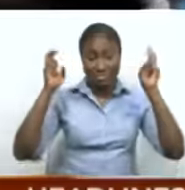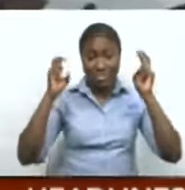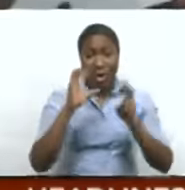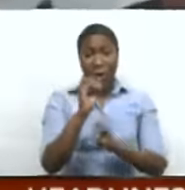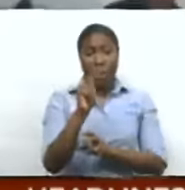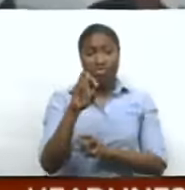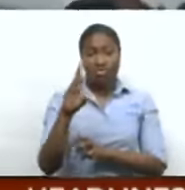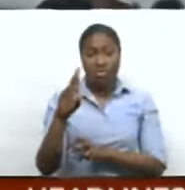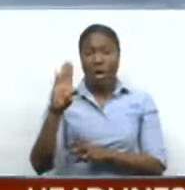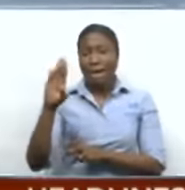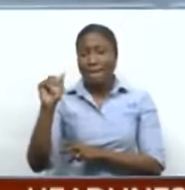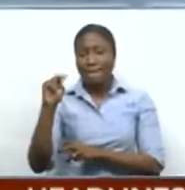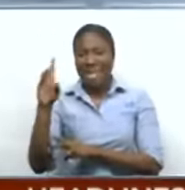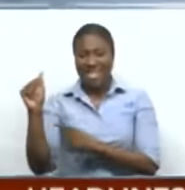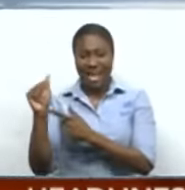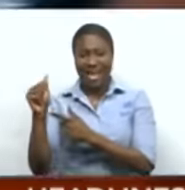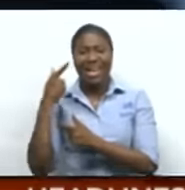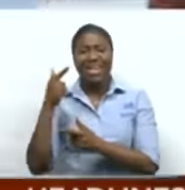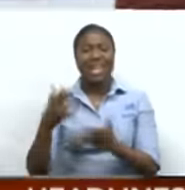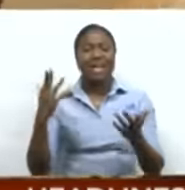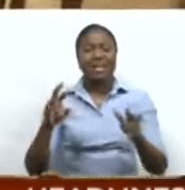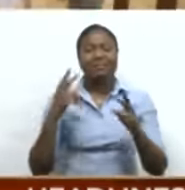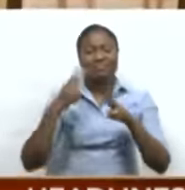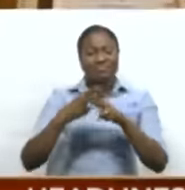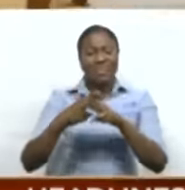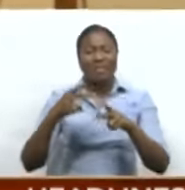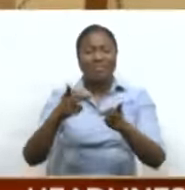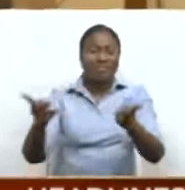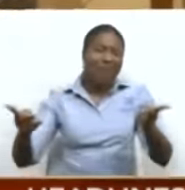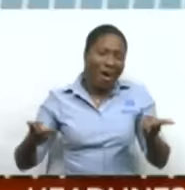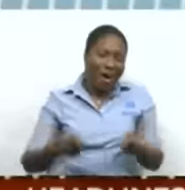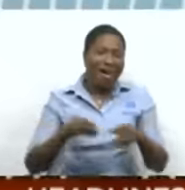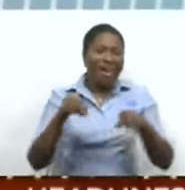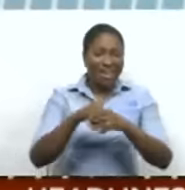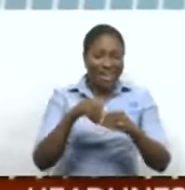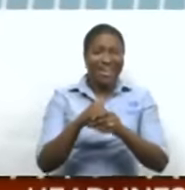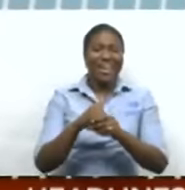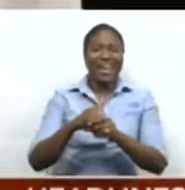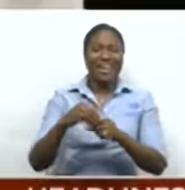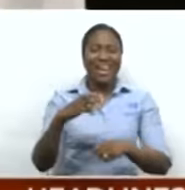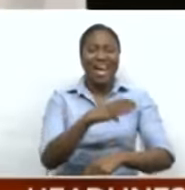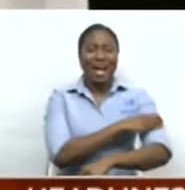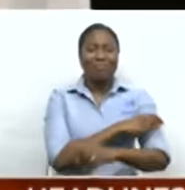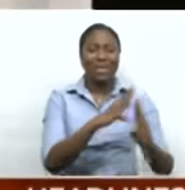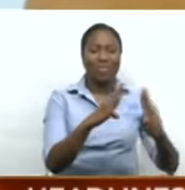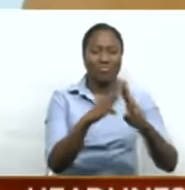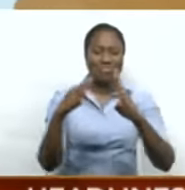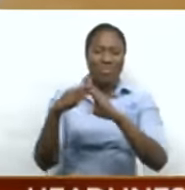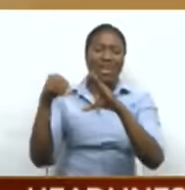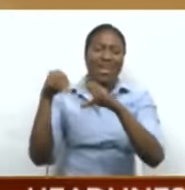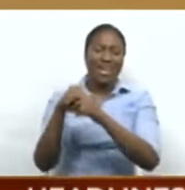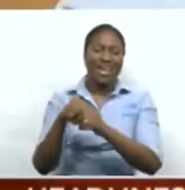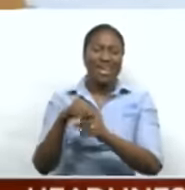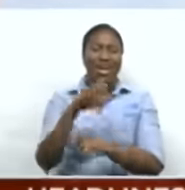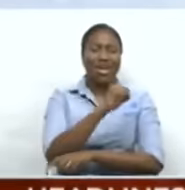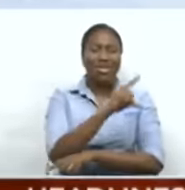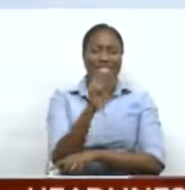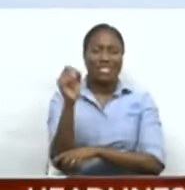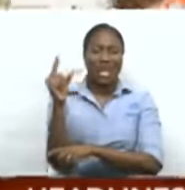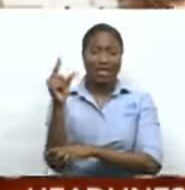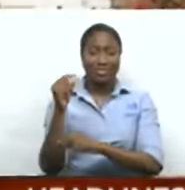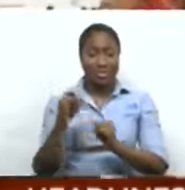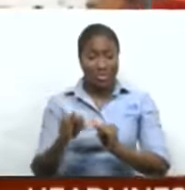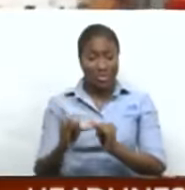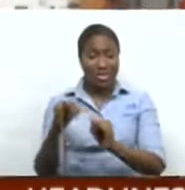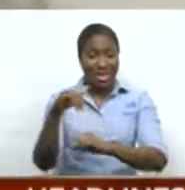the historically important quarters of Willemstad, the capital of Curaçao. As the night progressed, many people